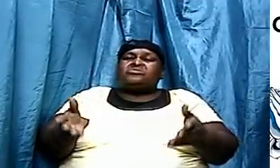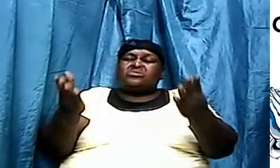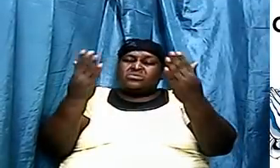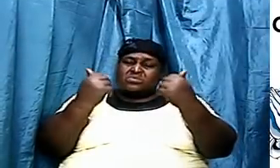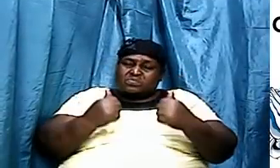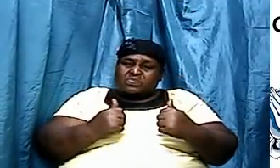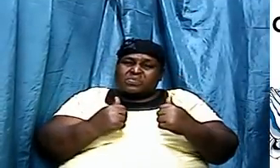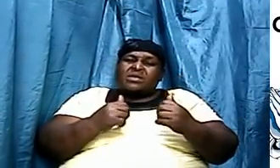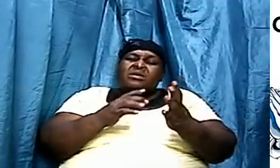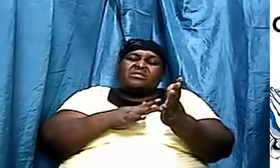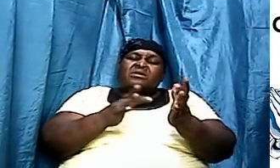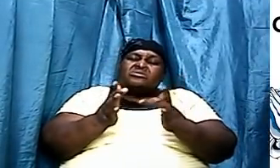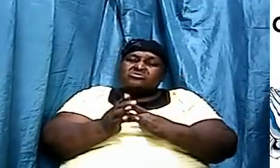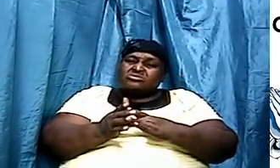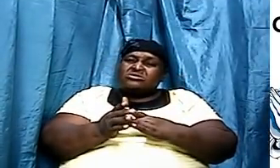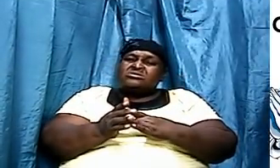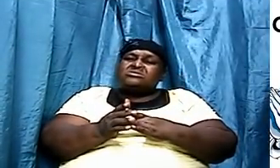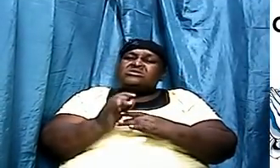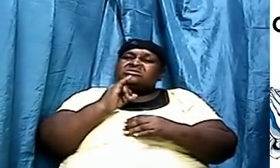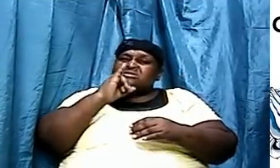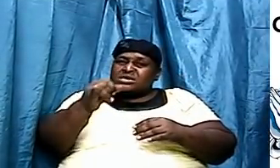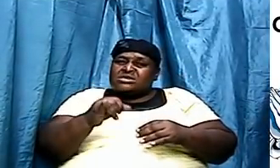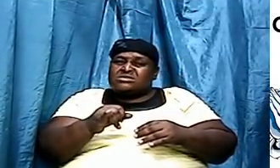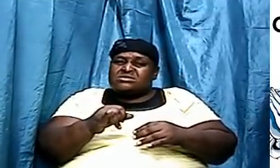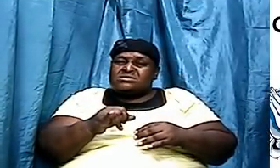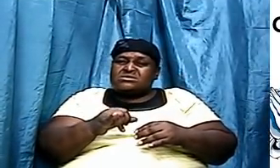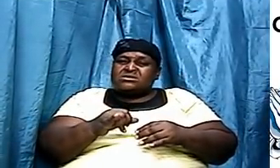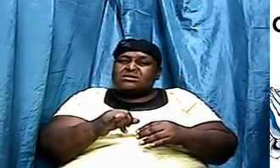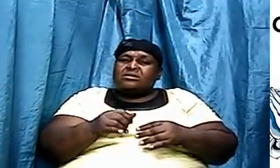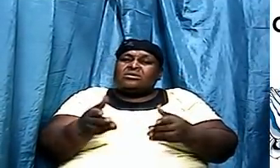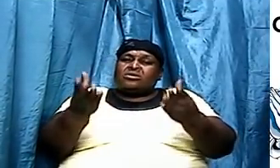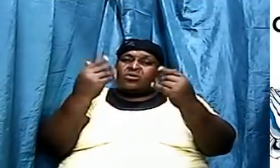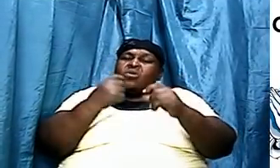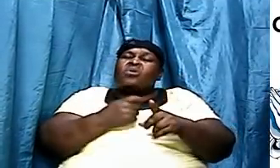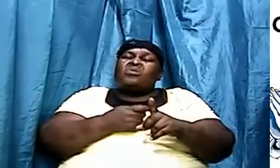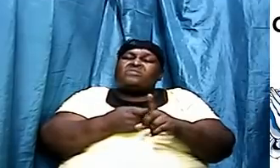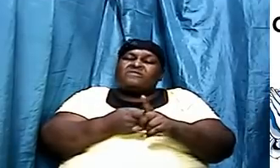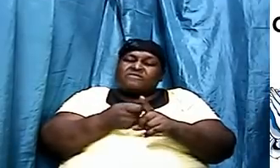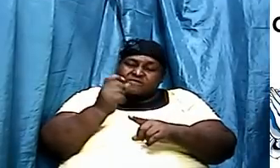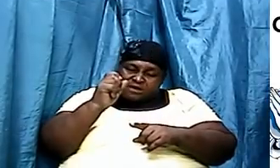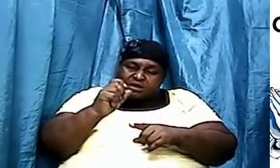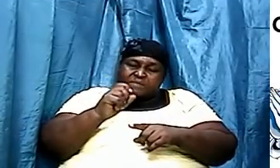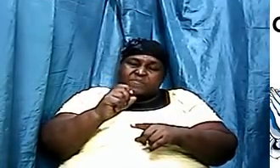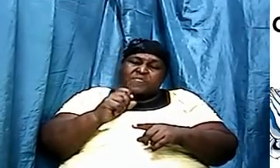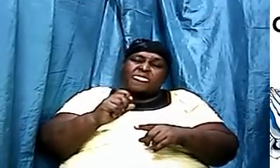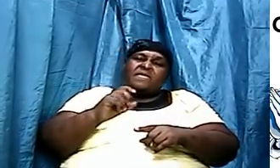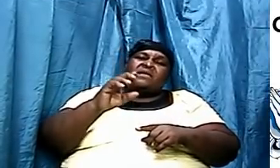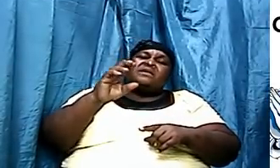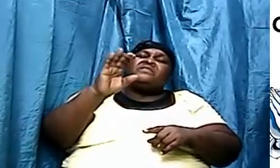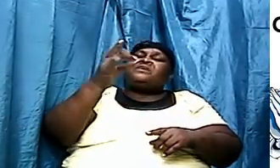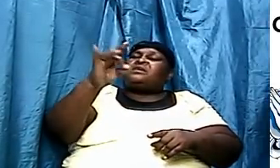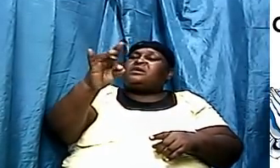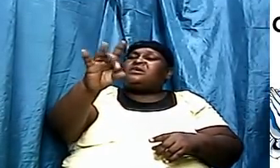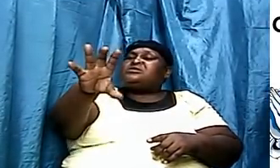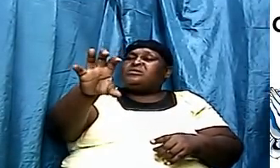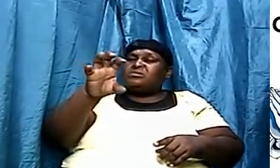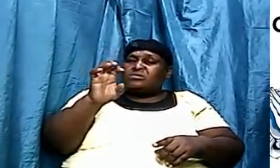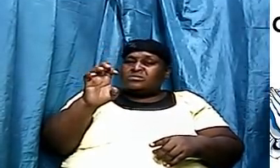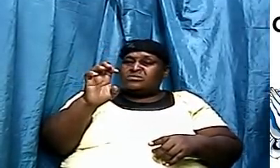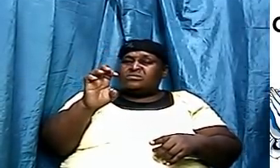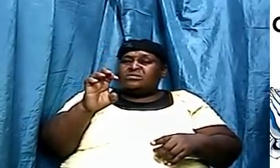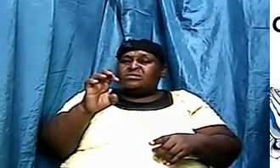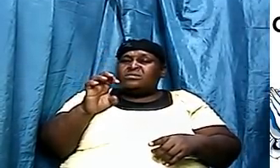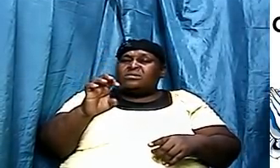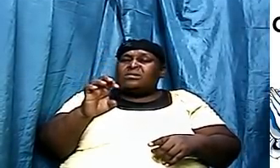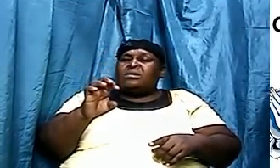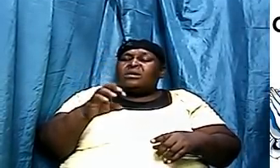It's based on all of these things that came about from the 1800s. Starting with the French philosopher, who declared and brought it